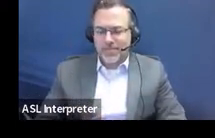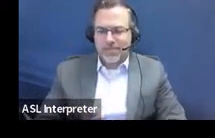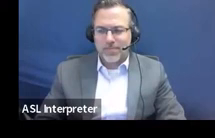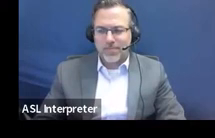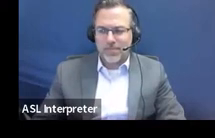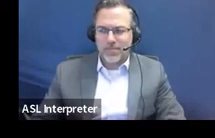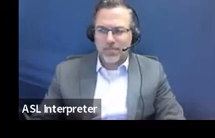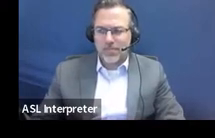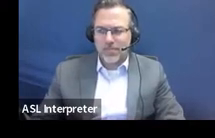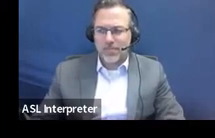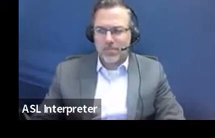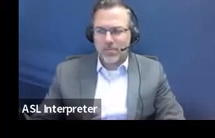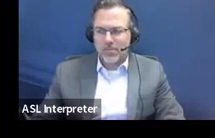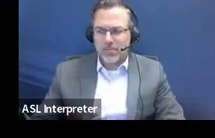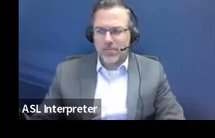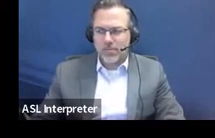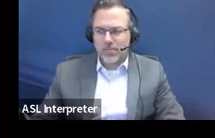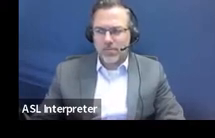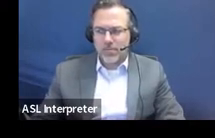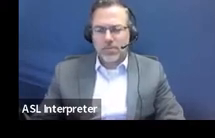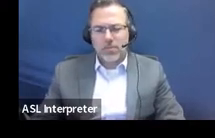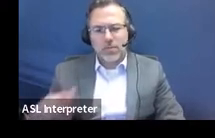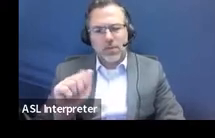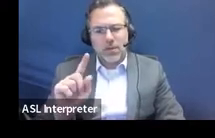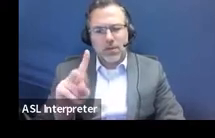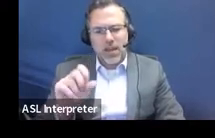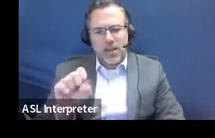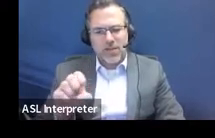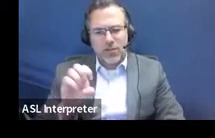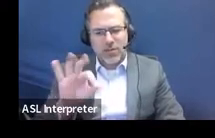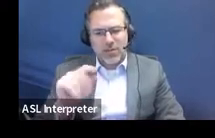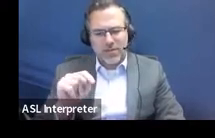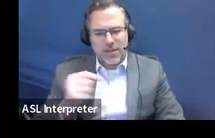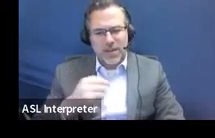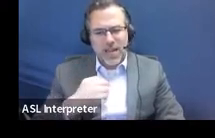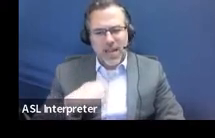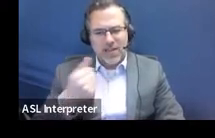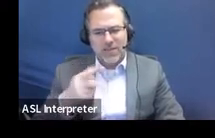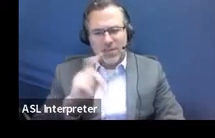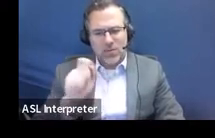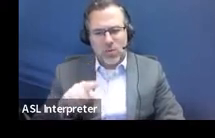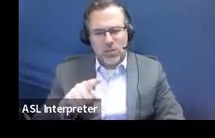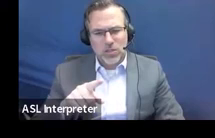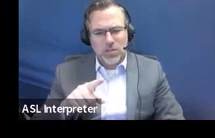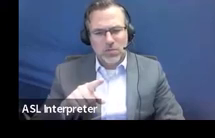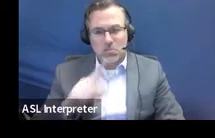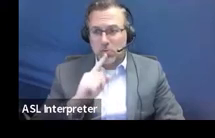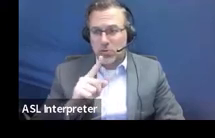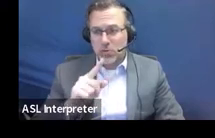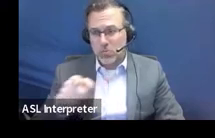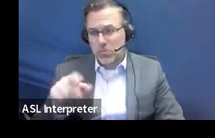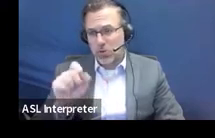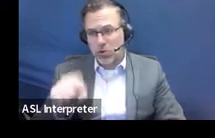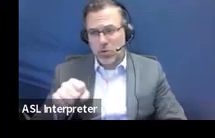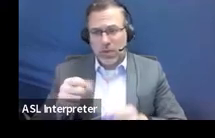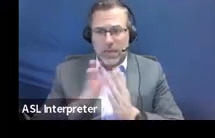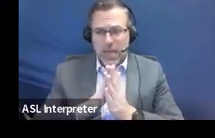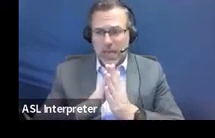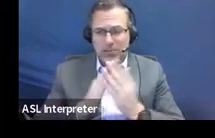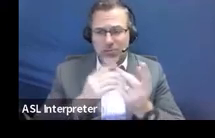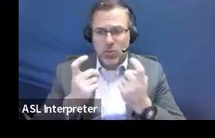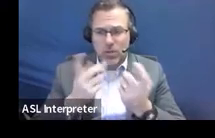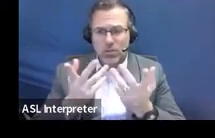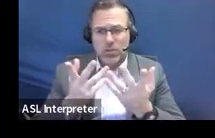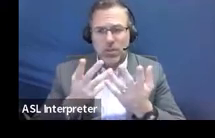And then I have some questions about adverse effect. I'm not sure if this is the venue to ask those. Sure, you can ask questions.